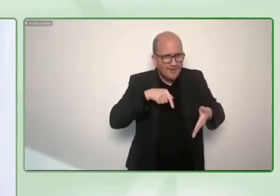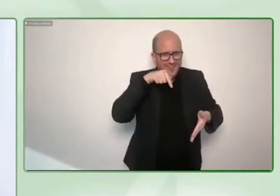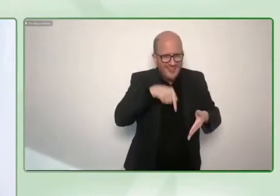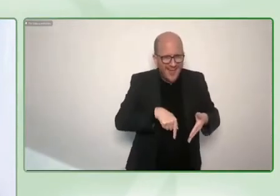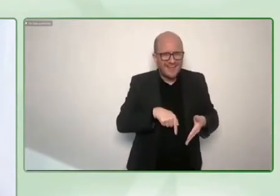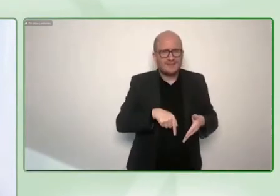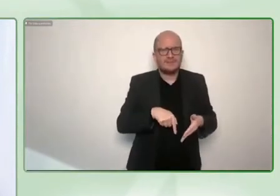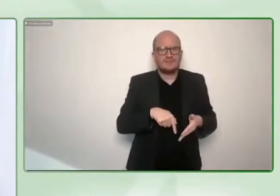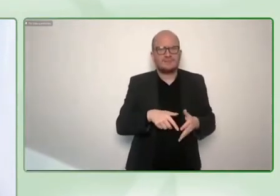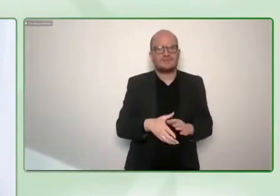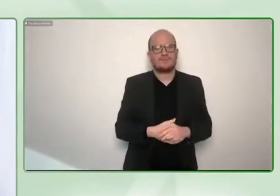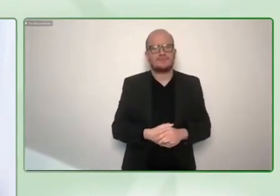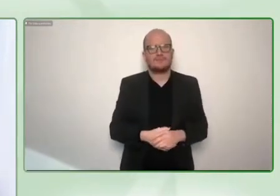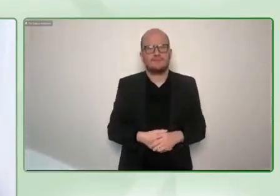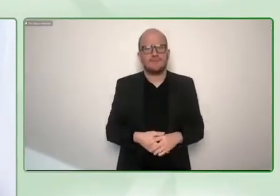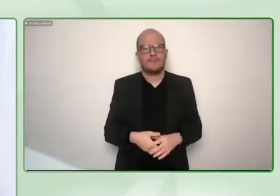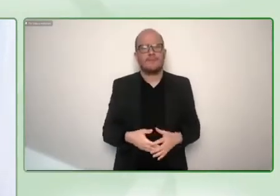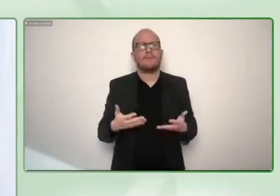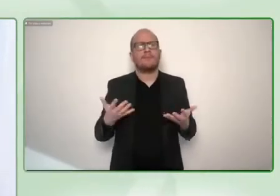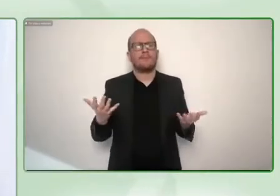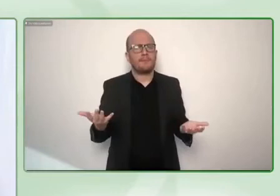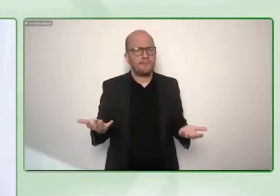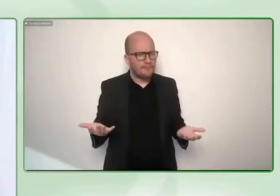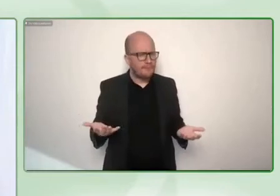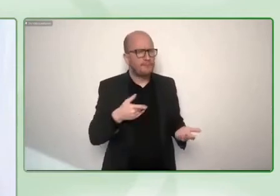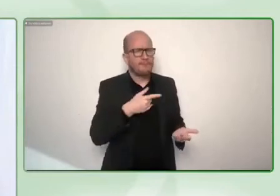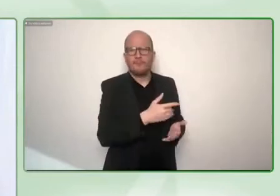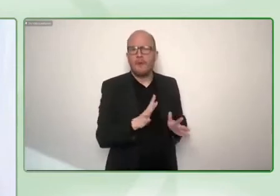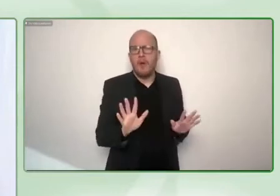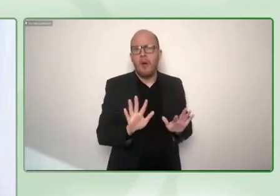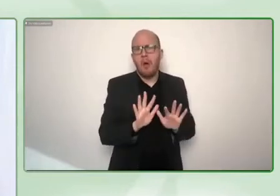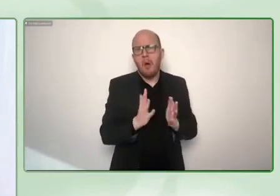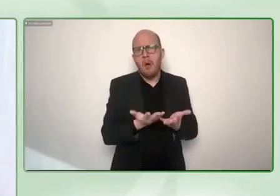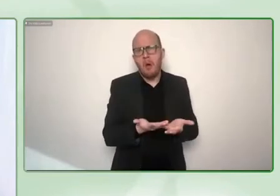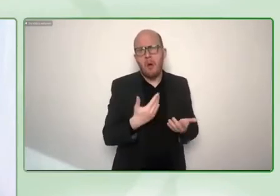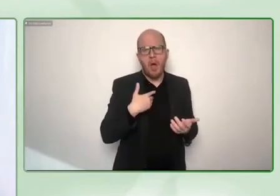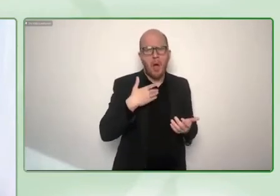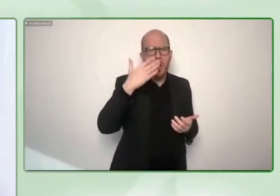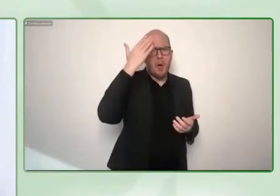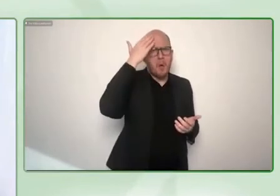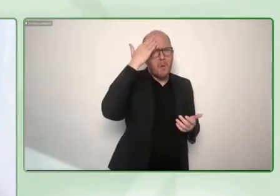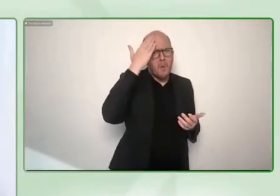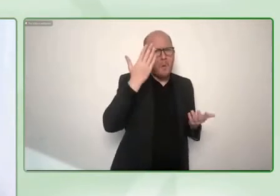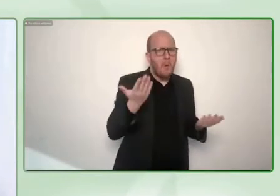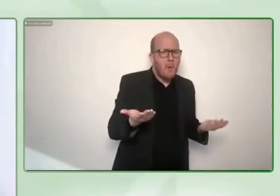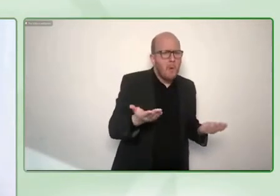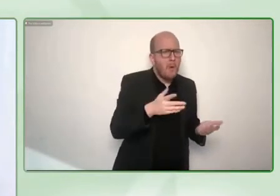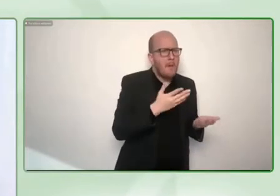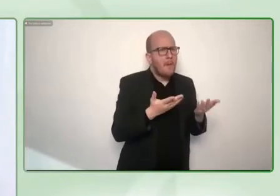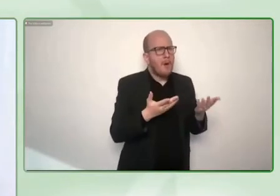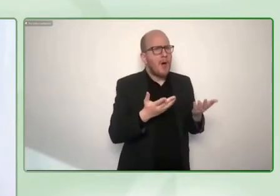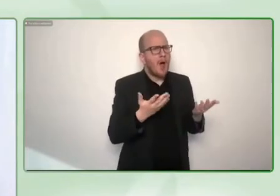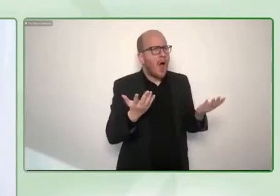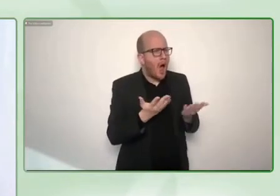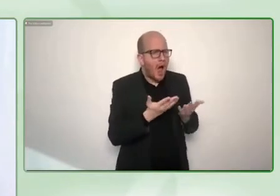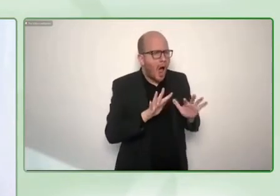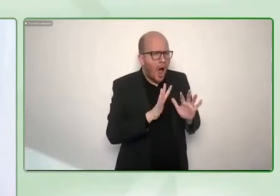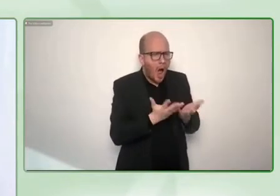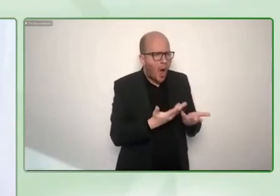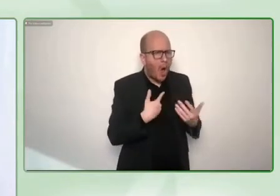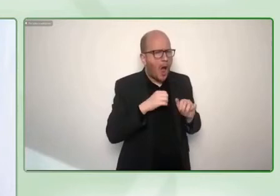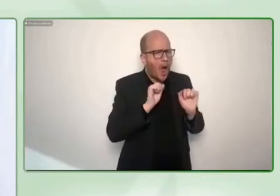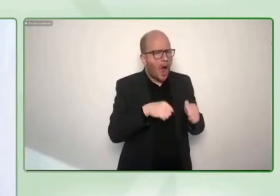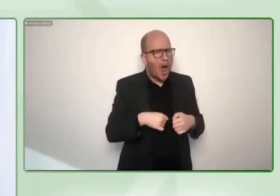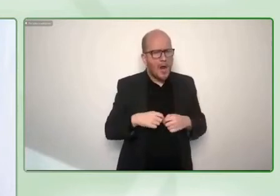do i find this out if i put myself yeah i'm in the esla foundation zero project uh shoes and you ask me the question why are you successful i have an answer for